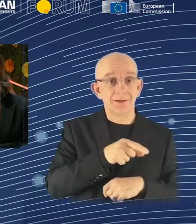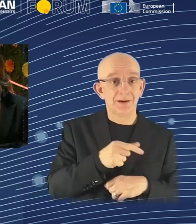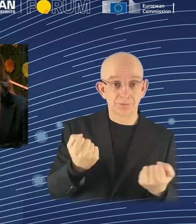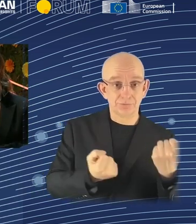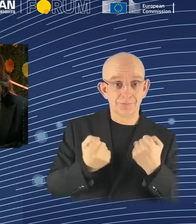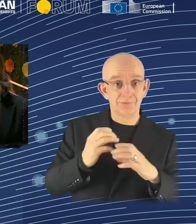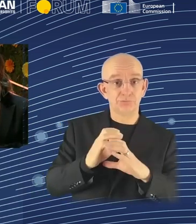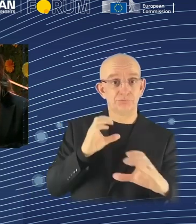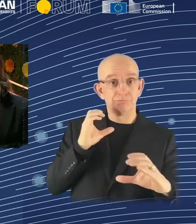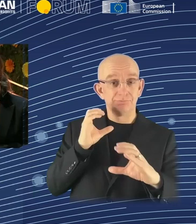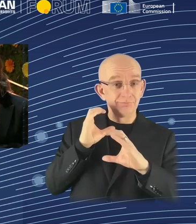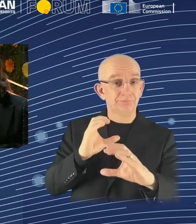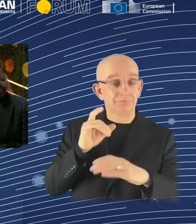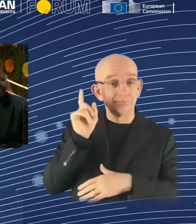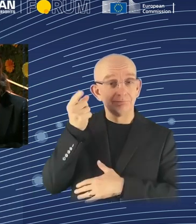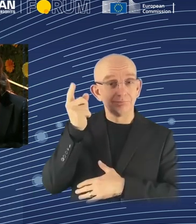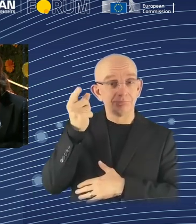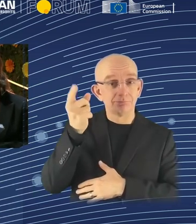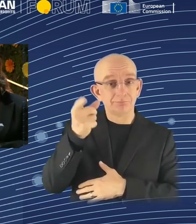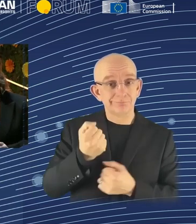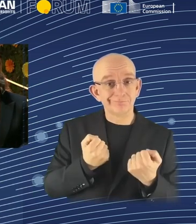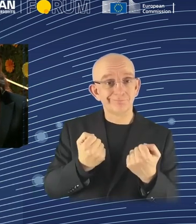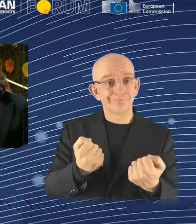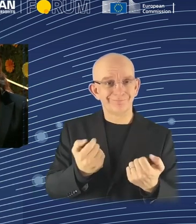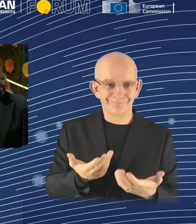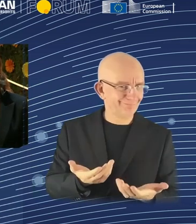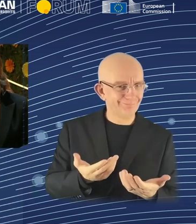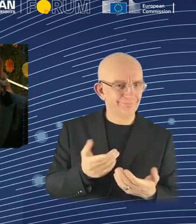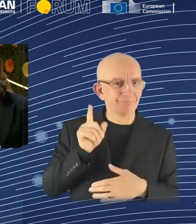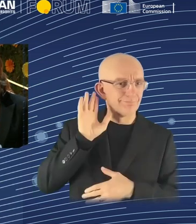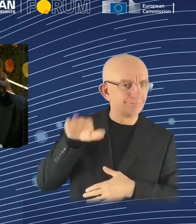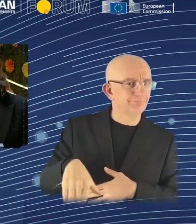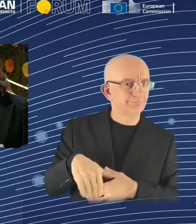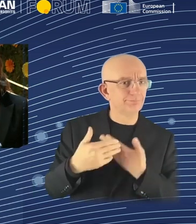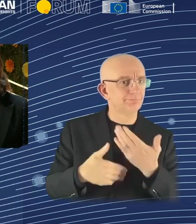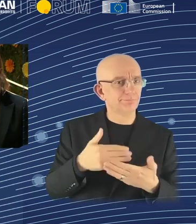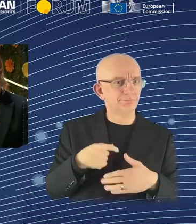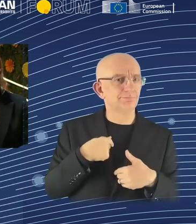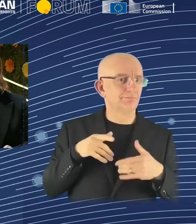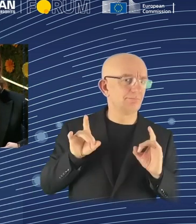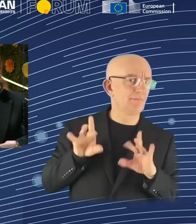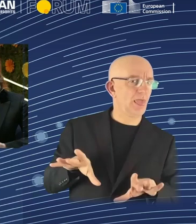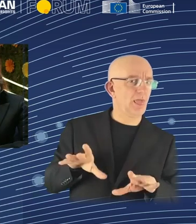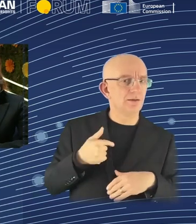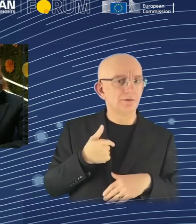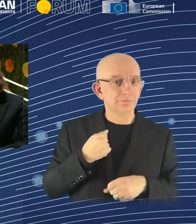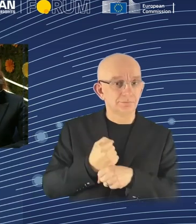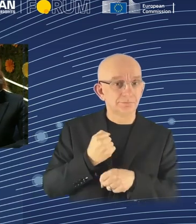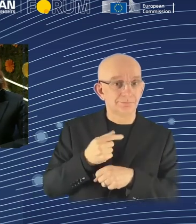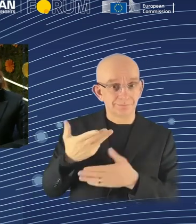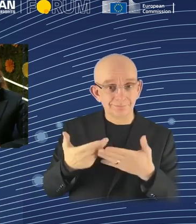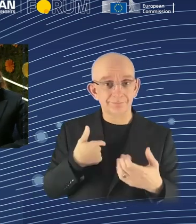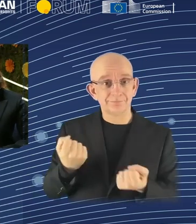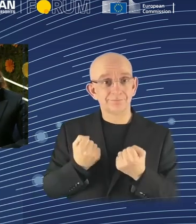into truck driving training programs and they didn't want to take jobs as truck drivers because they didn't see a future in it. So, oddly,